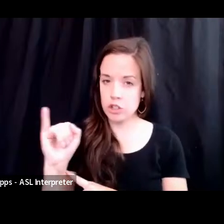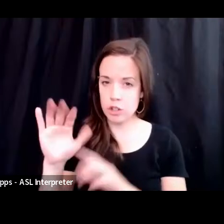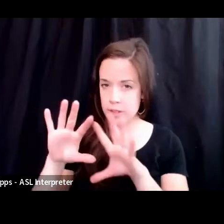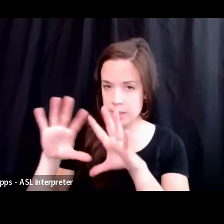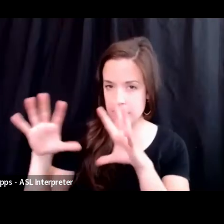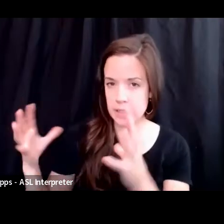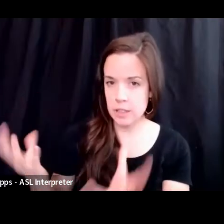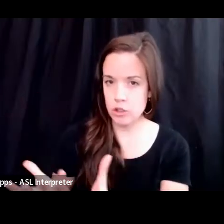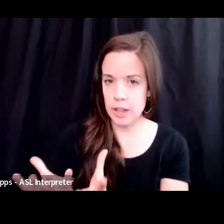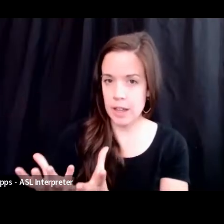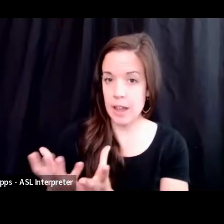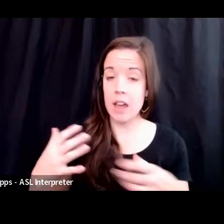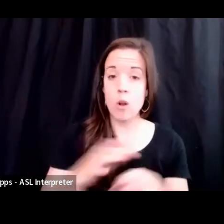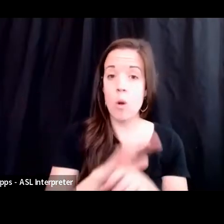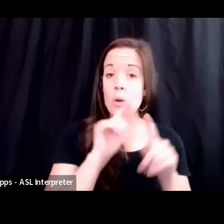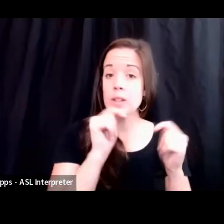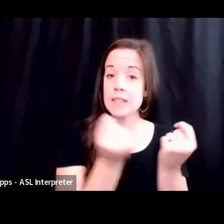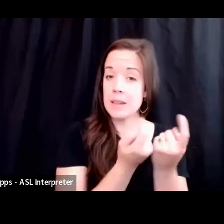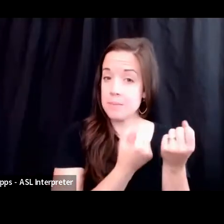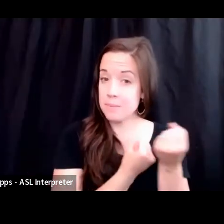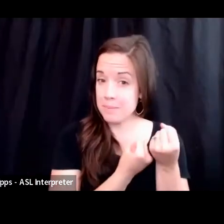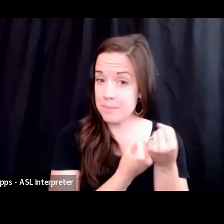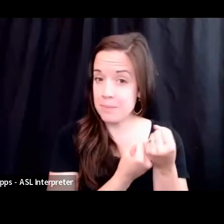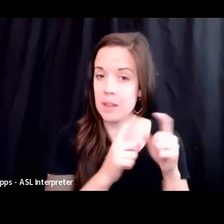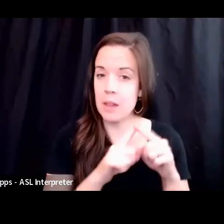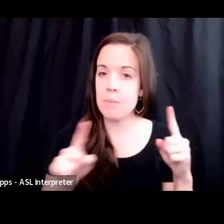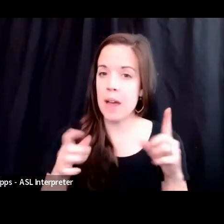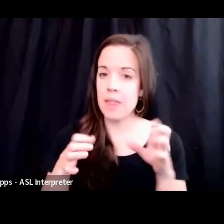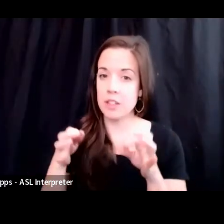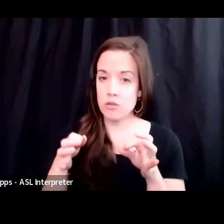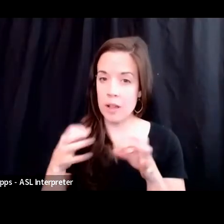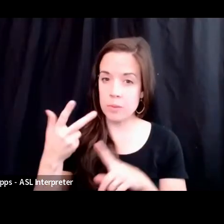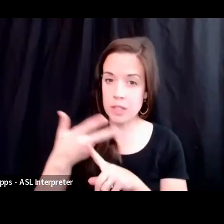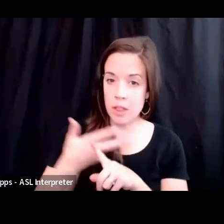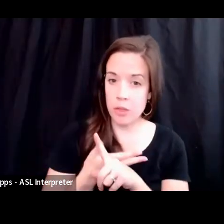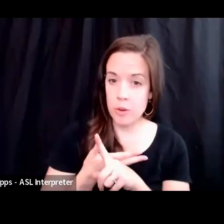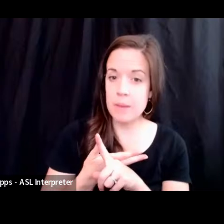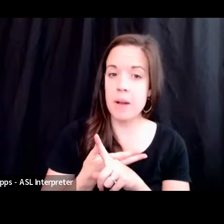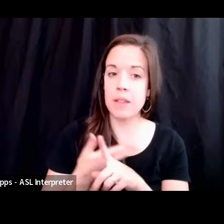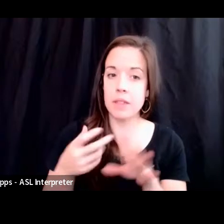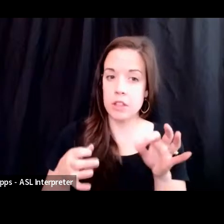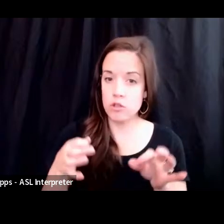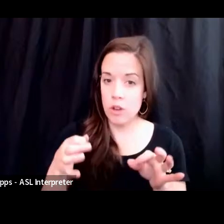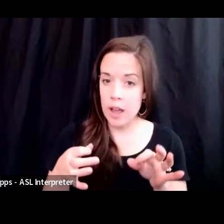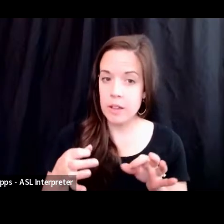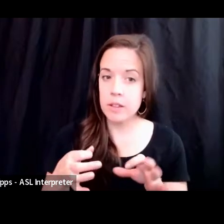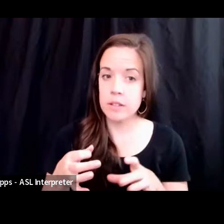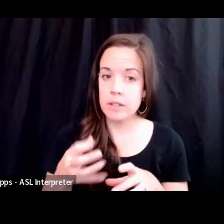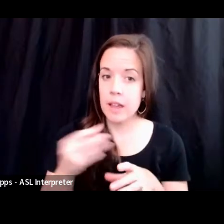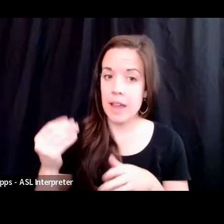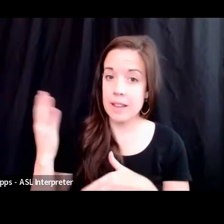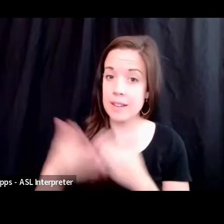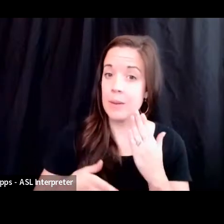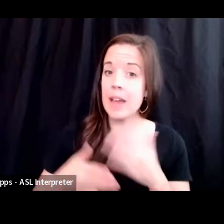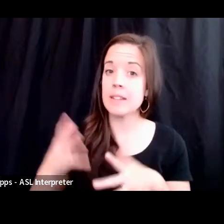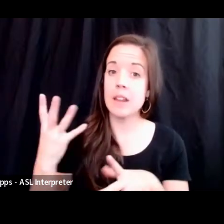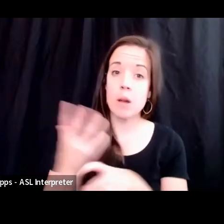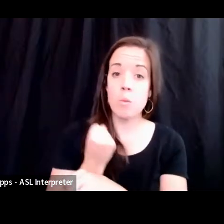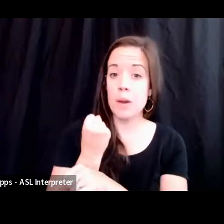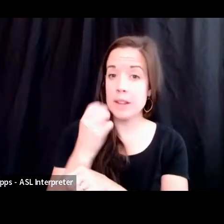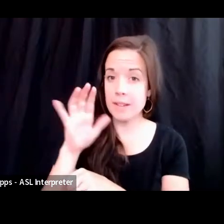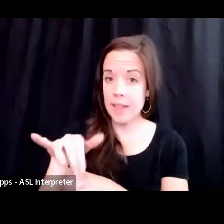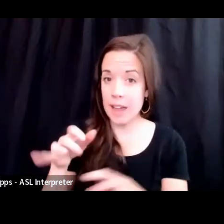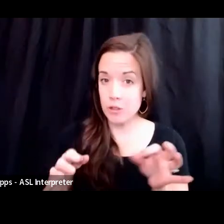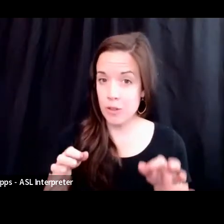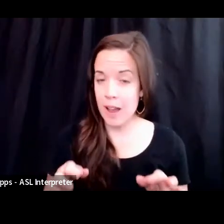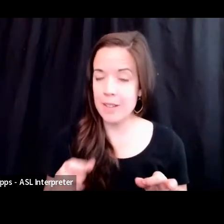a whole team behind me, but the trial was a three month trial. And we ended up winning the trial and